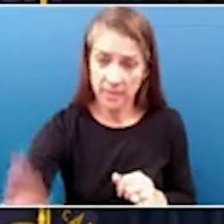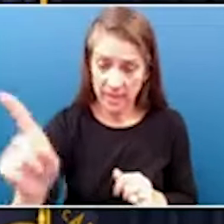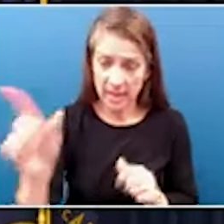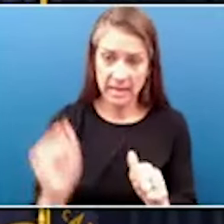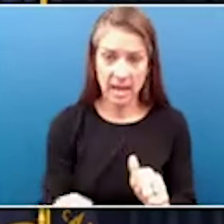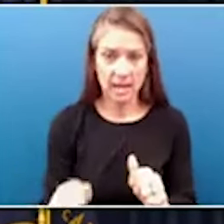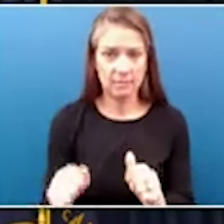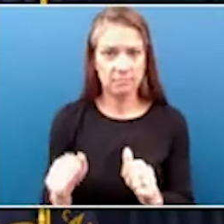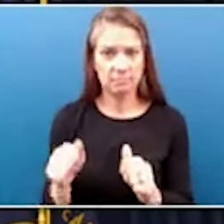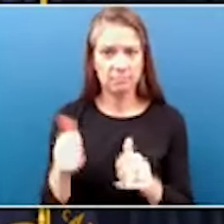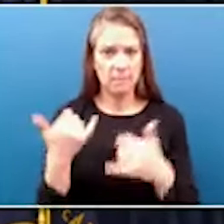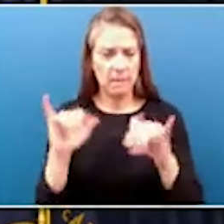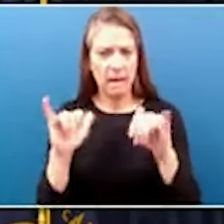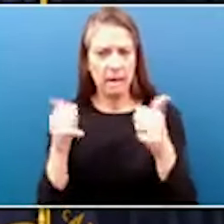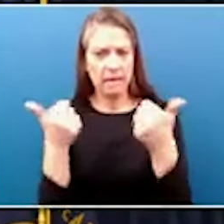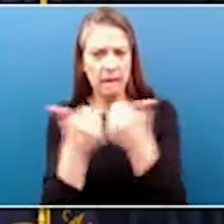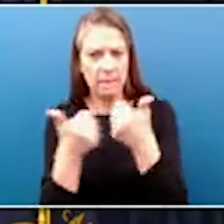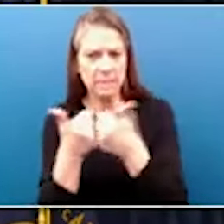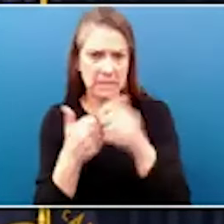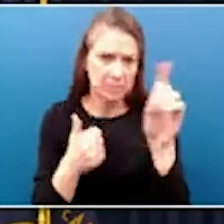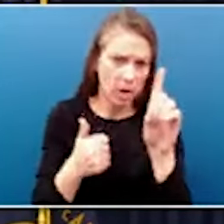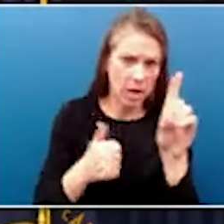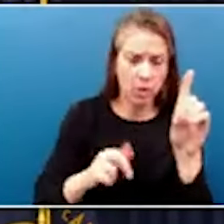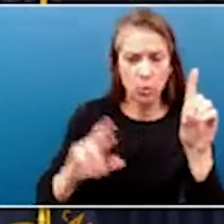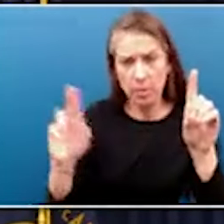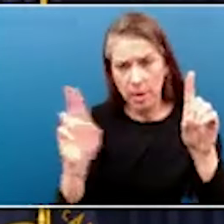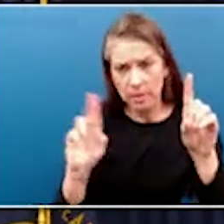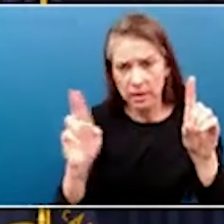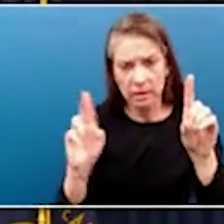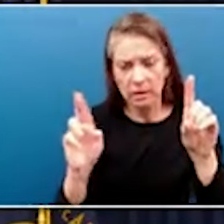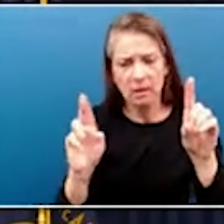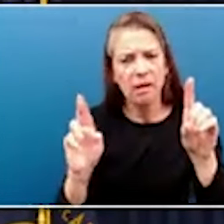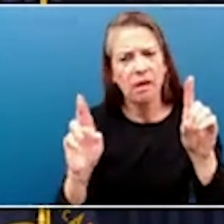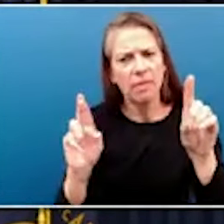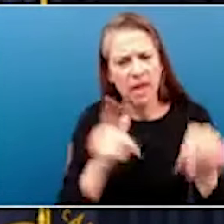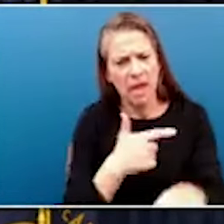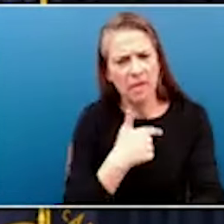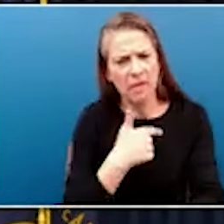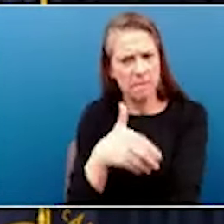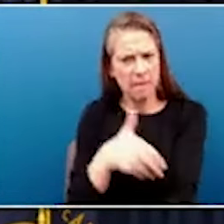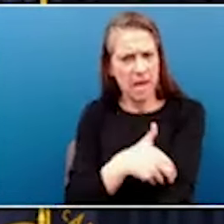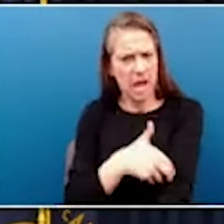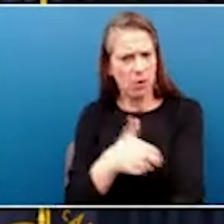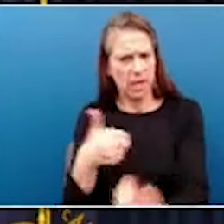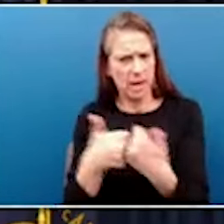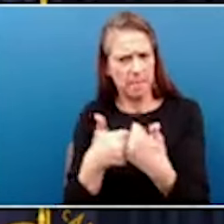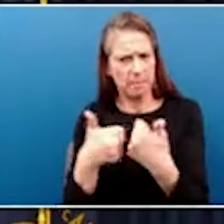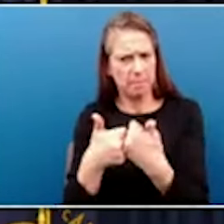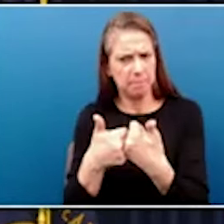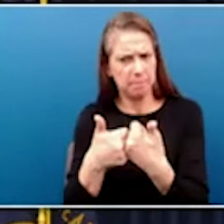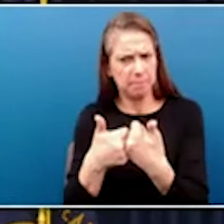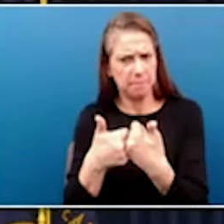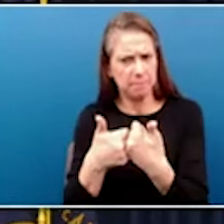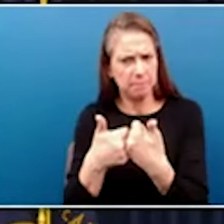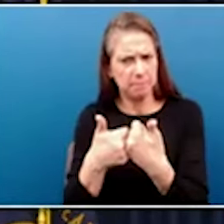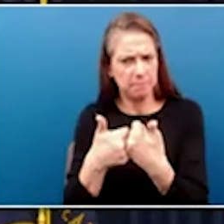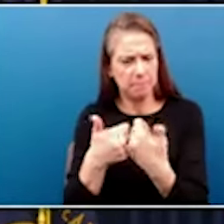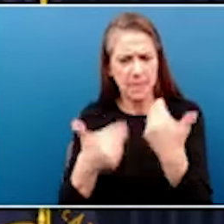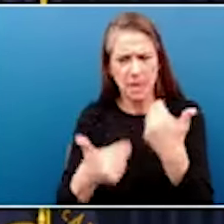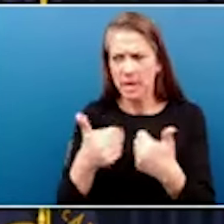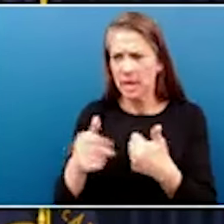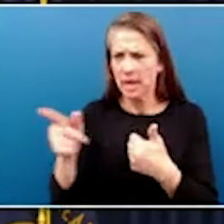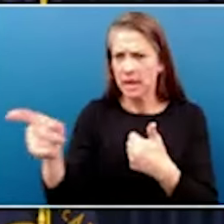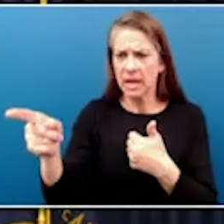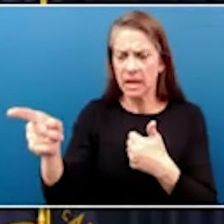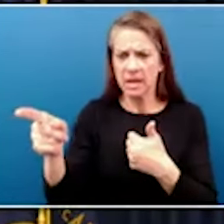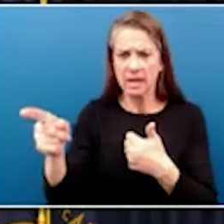each and every year, but they can play power games where an executive that may be standing up for the executive